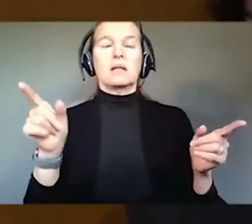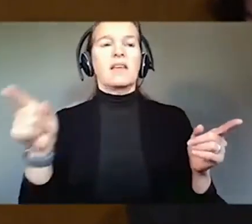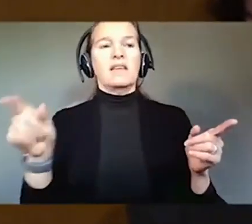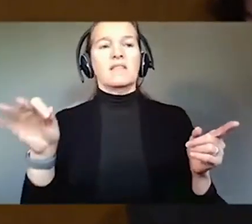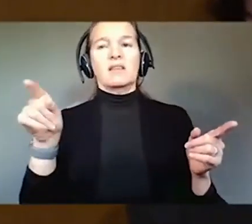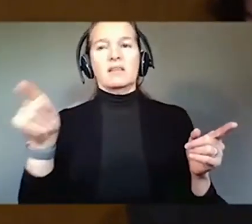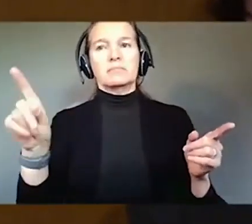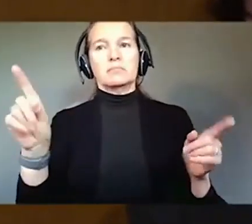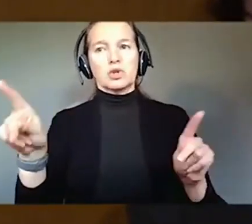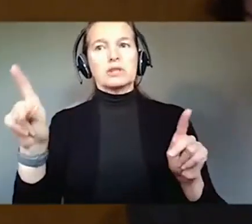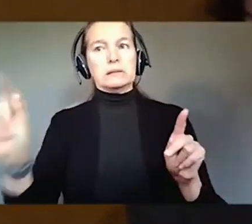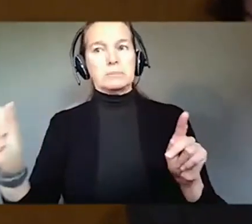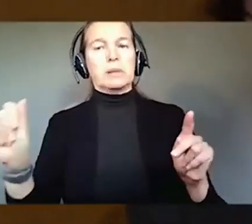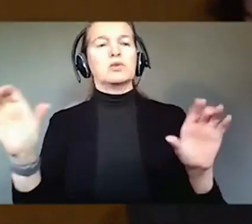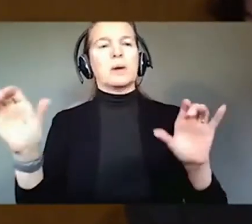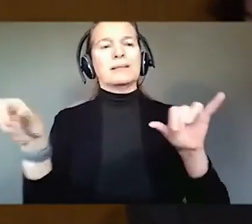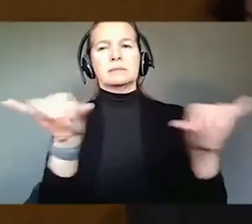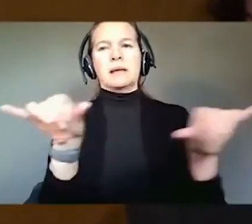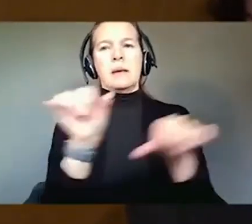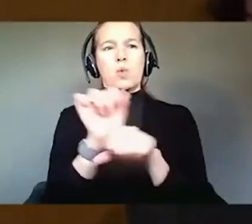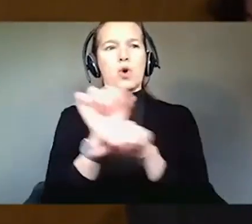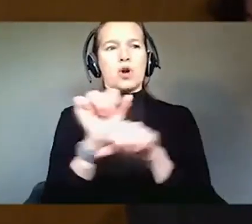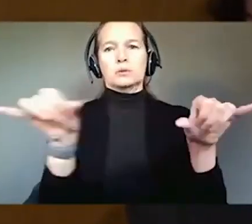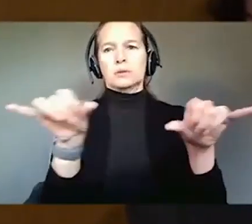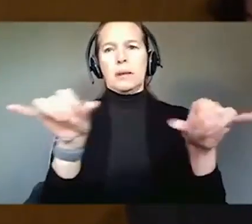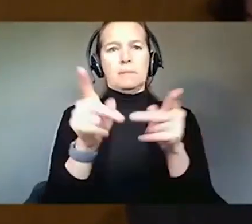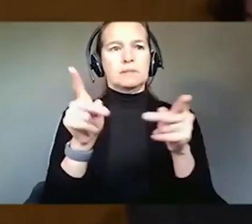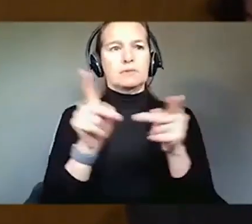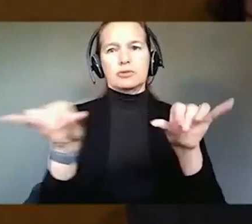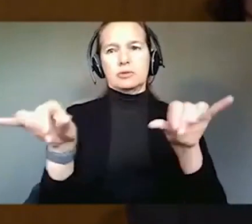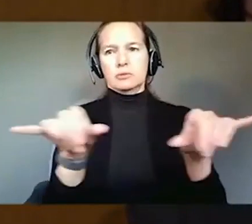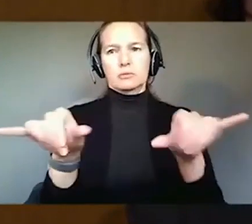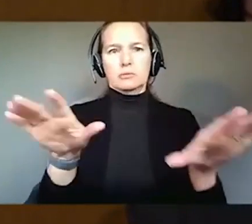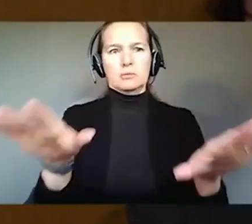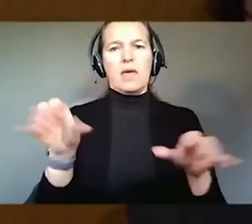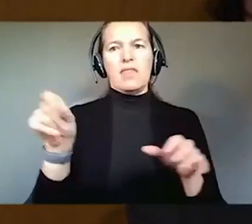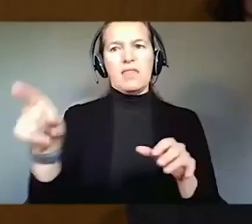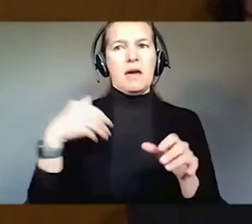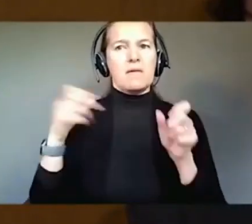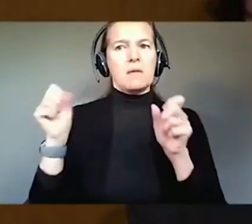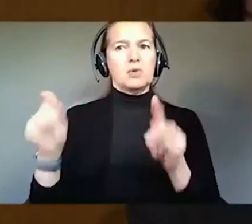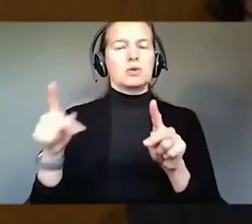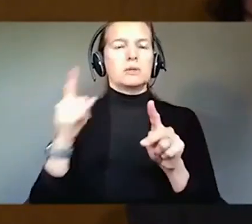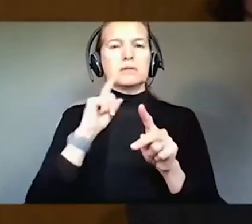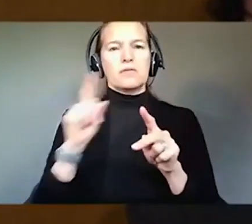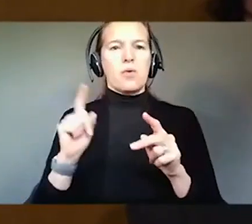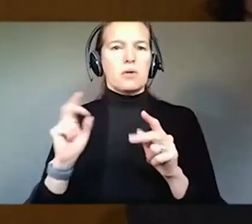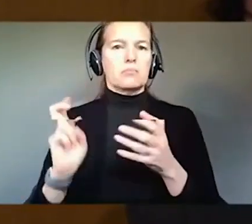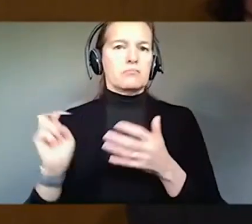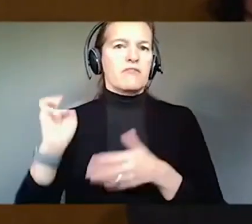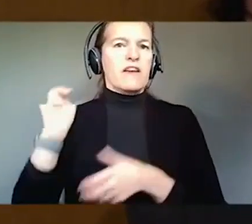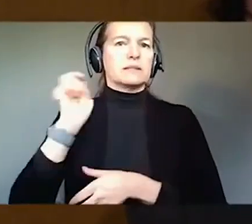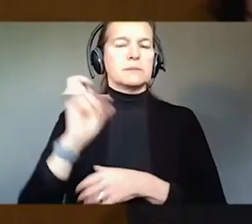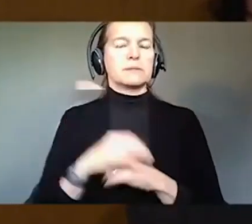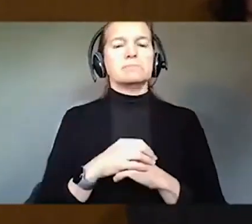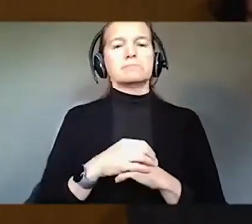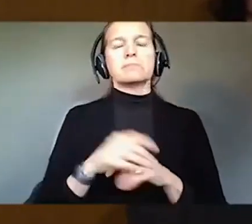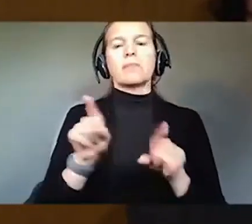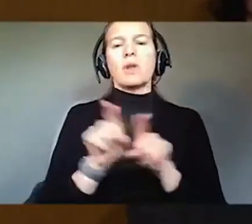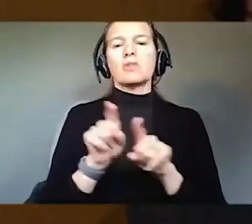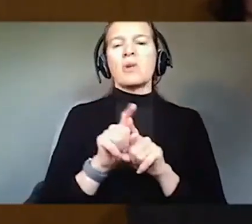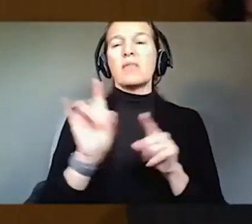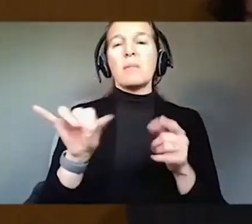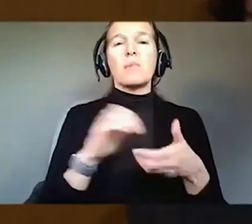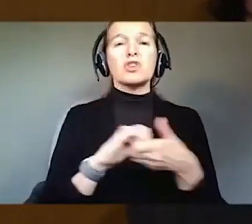without disabilities in comparable positions and has opportunities for advancement. The partnership also provides career